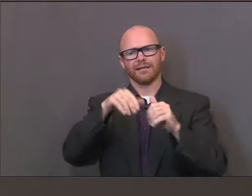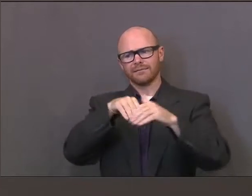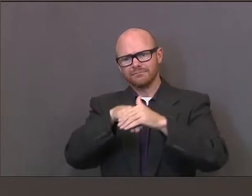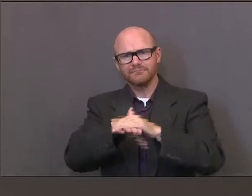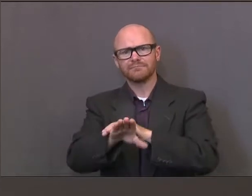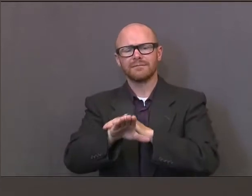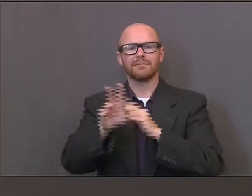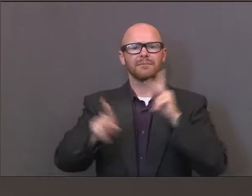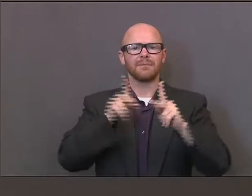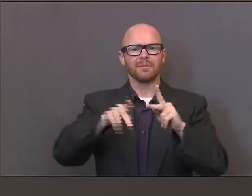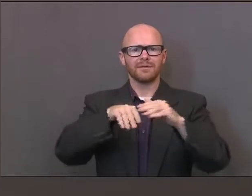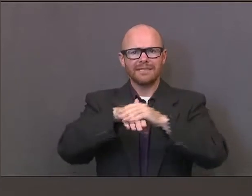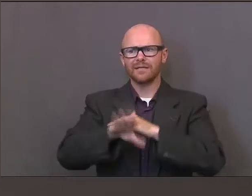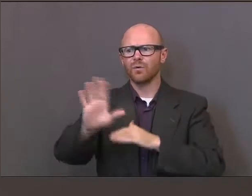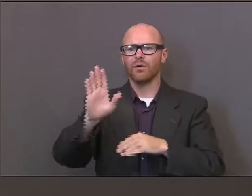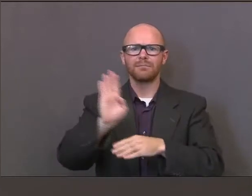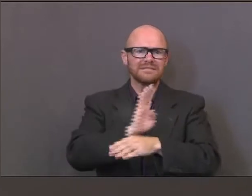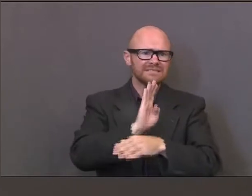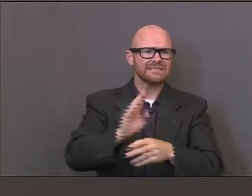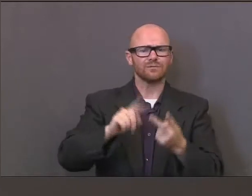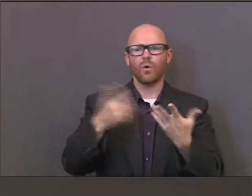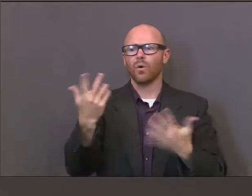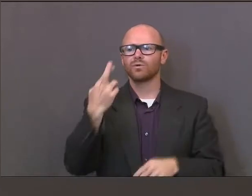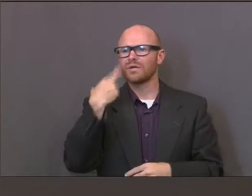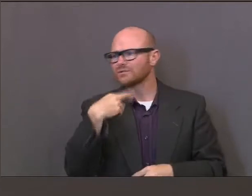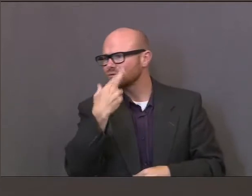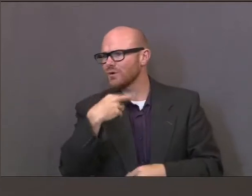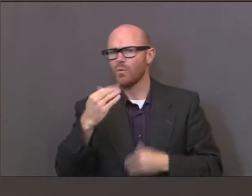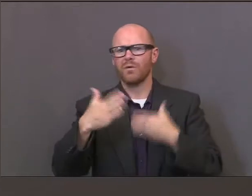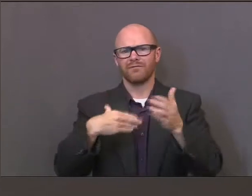what's the protocol, in fact, to accommodate that.